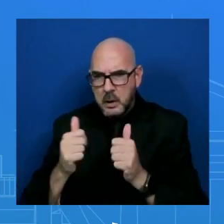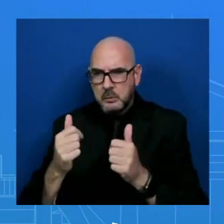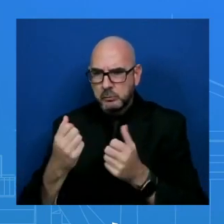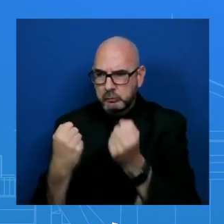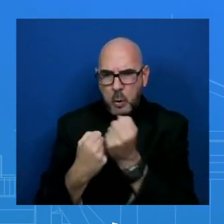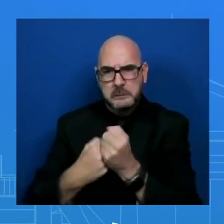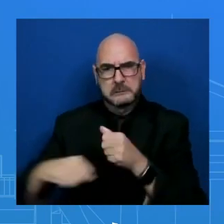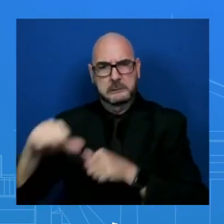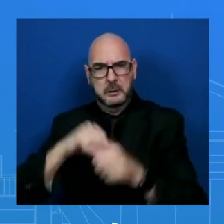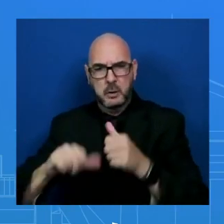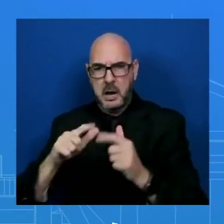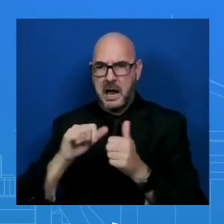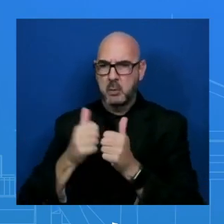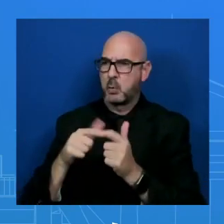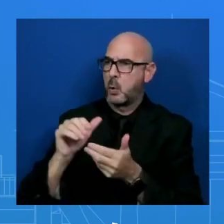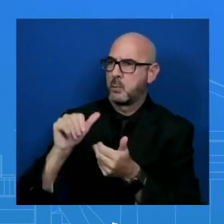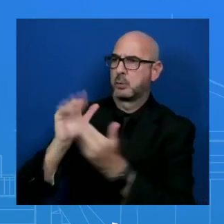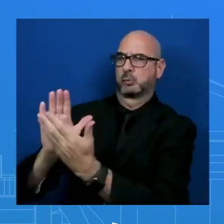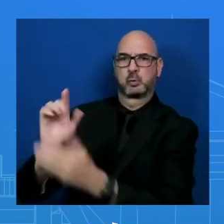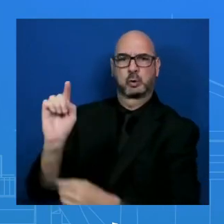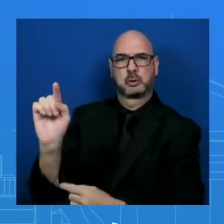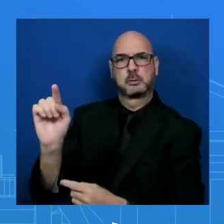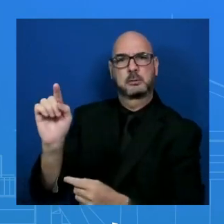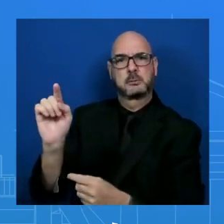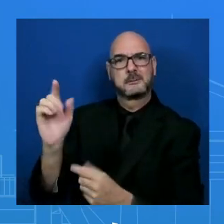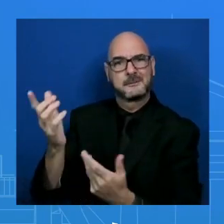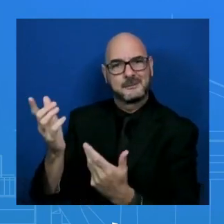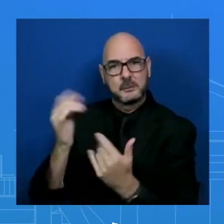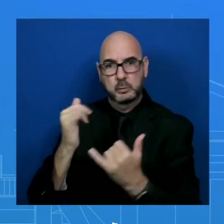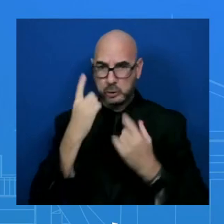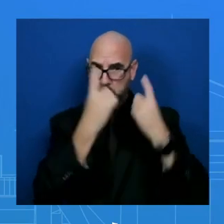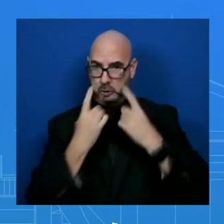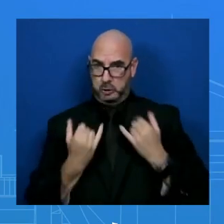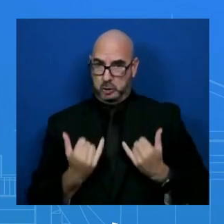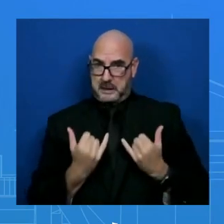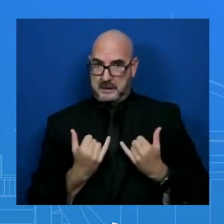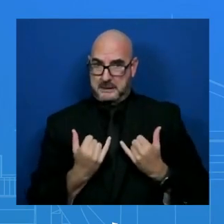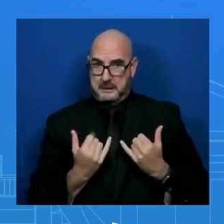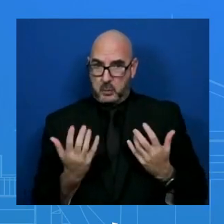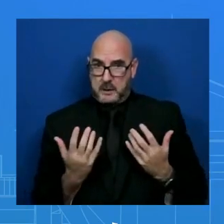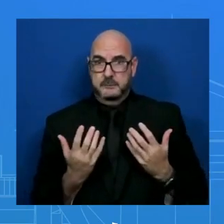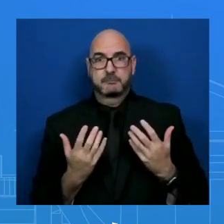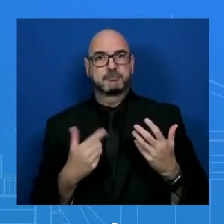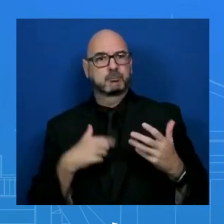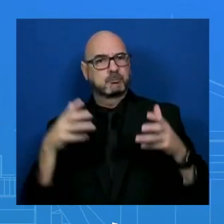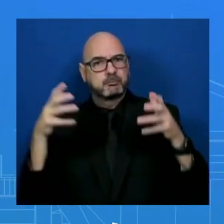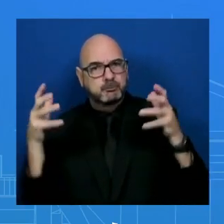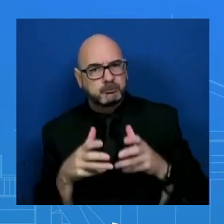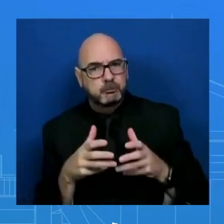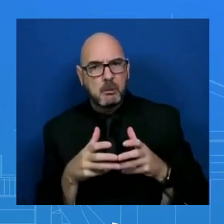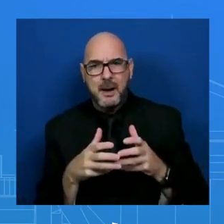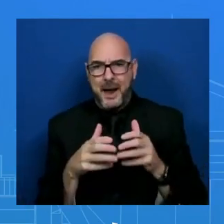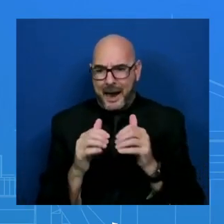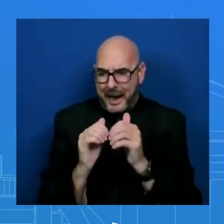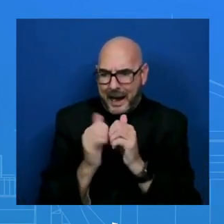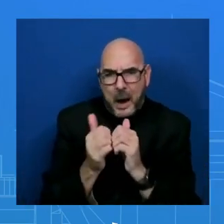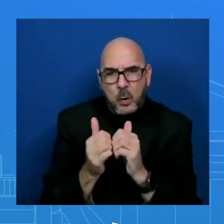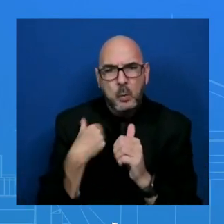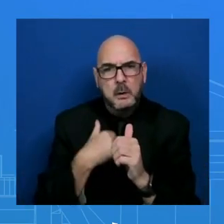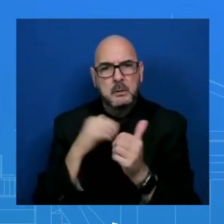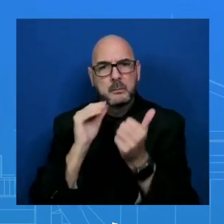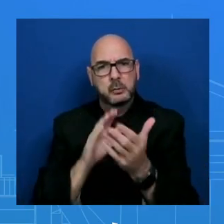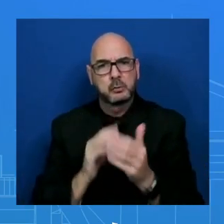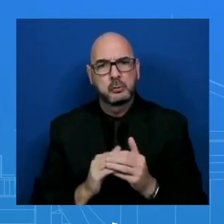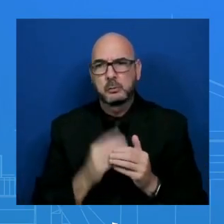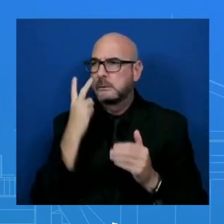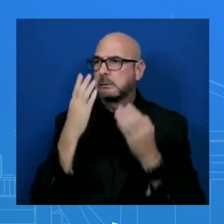look at the overall position of the United States as it relates to those four countries, as it relates to our broader alliances and partnerships, and as it relates to the